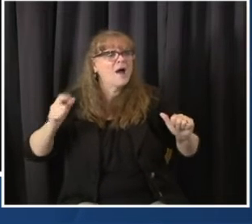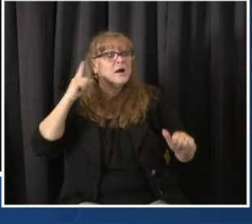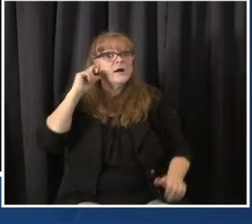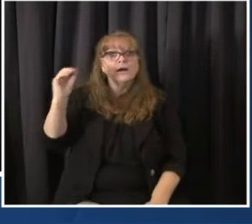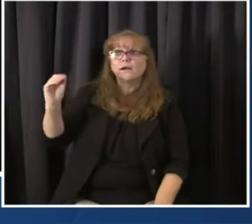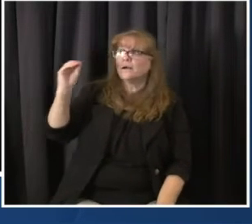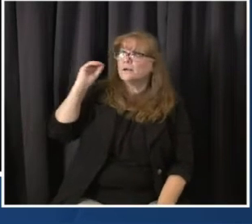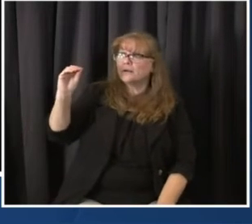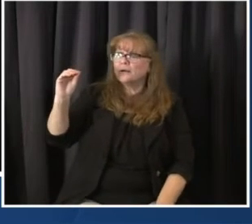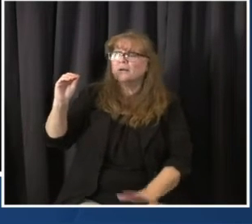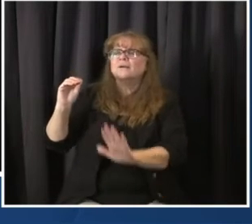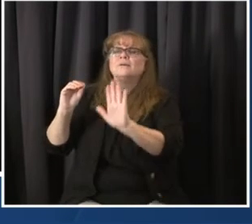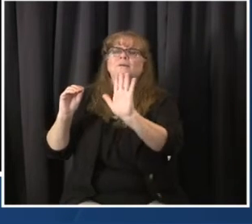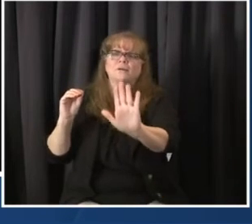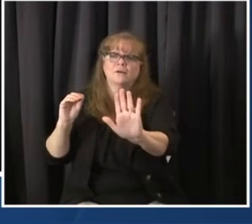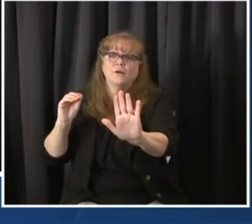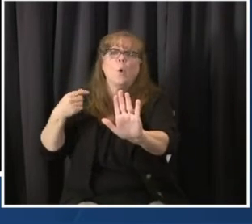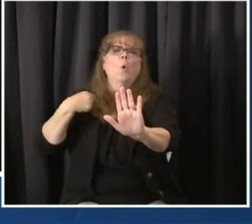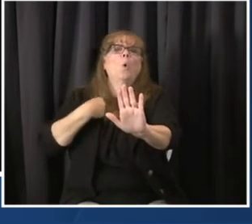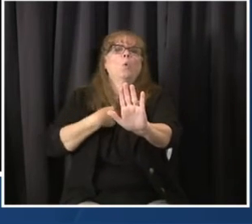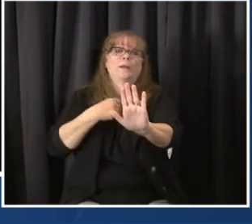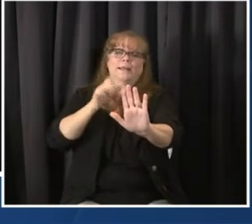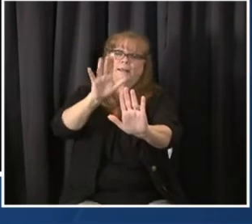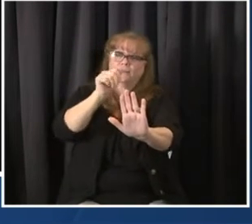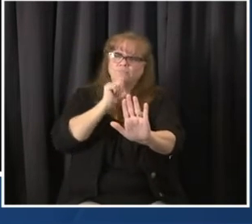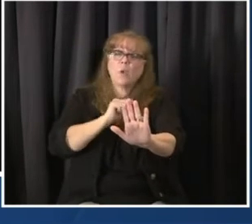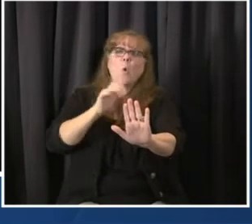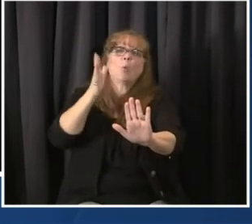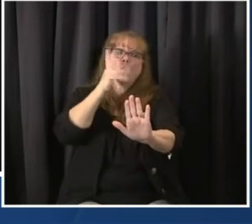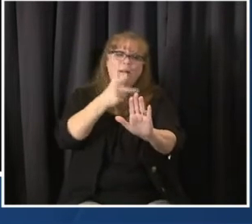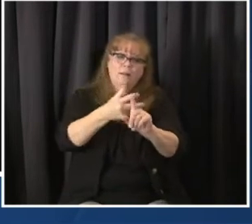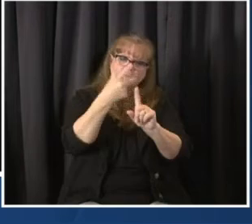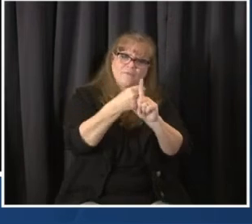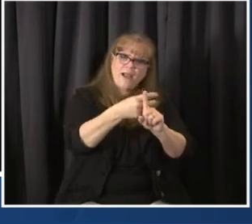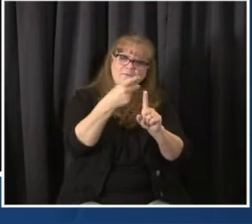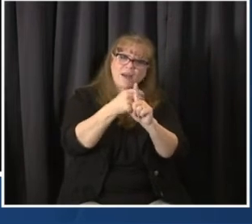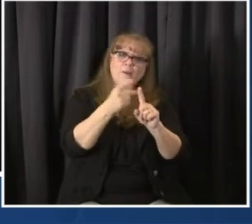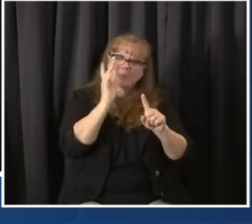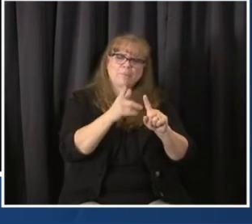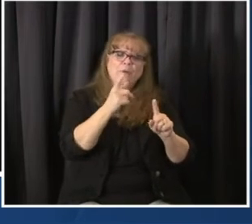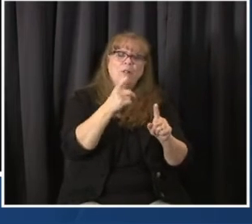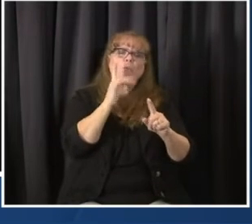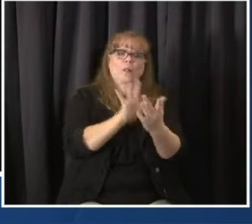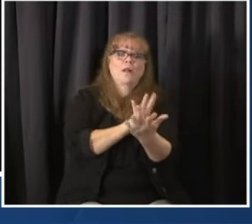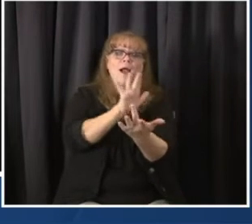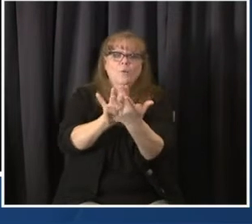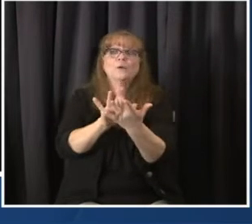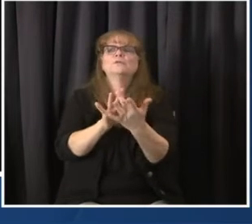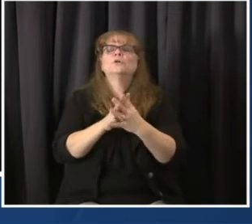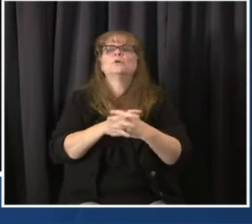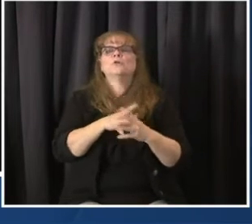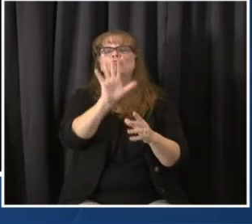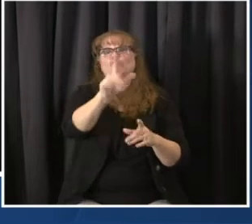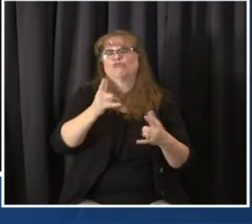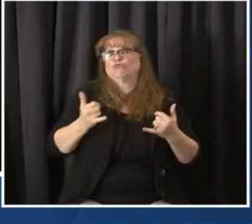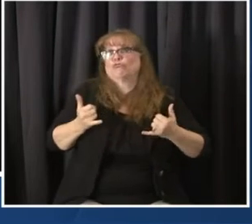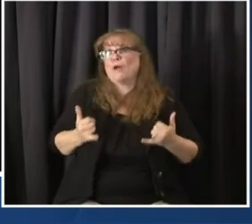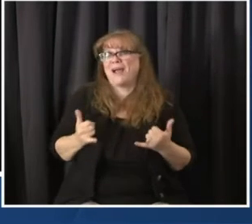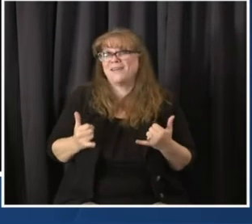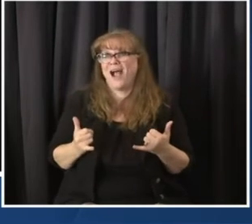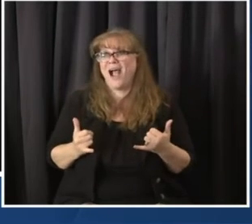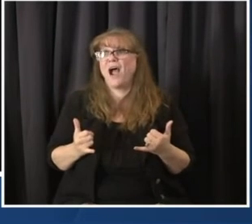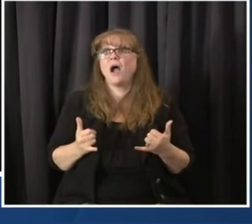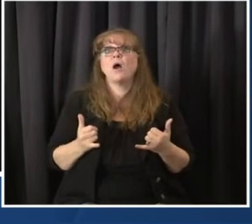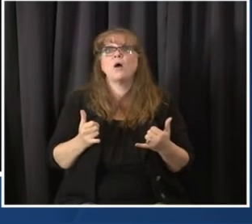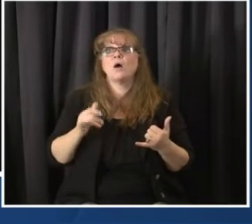up every day, but we are only receiving at this point, 70,000 vaccines a week from the